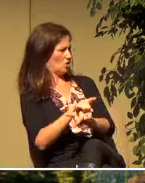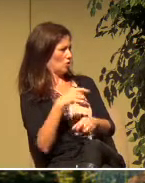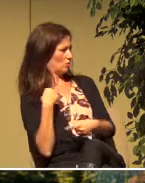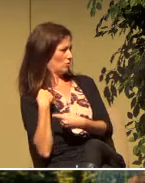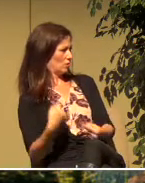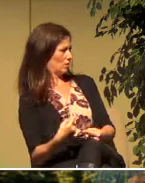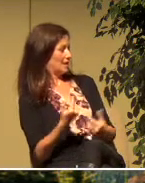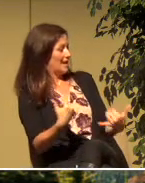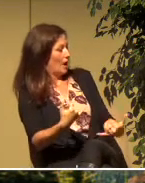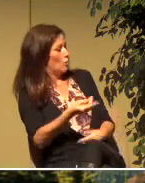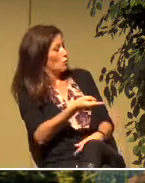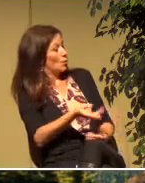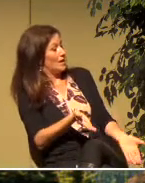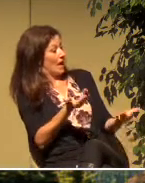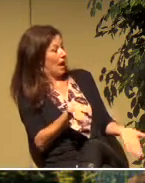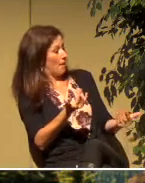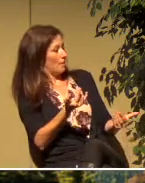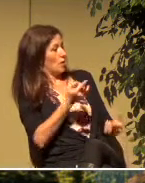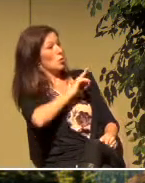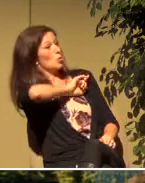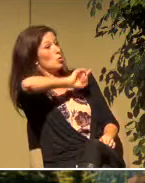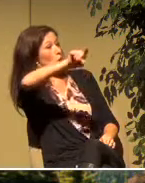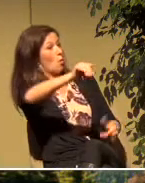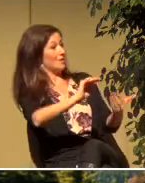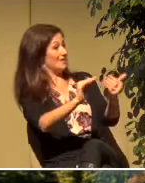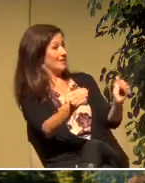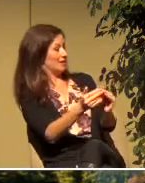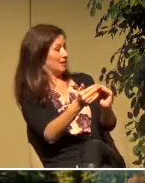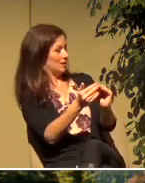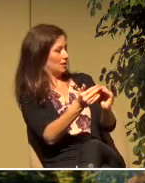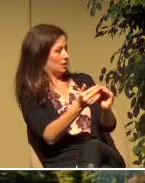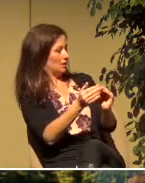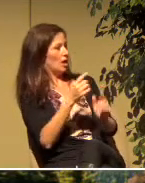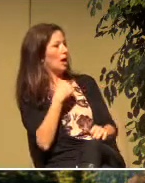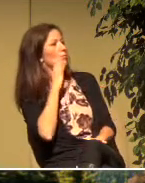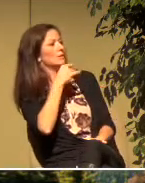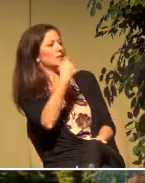Now get up. Go into that city, and you will be told what you must do.